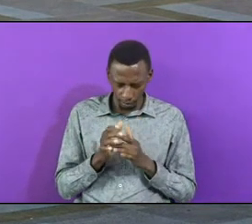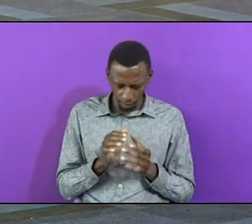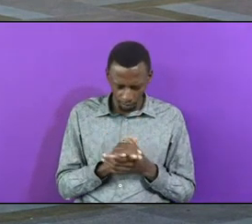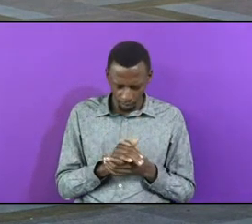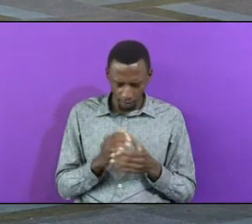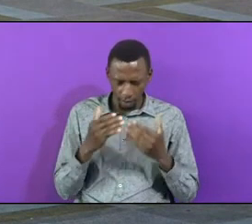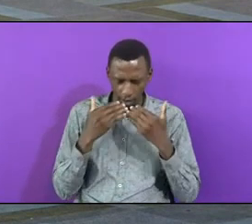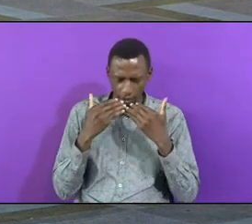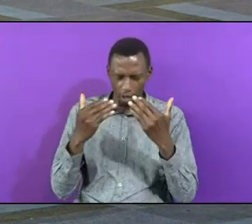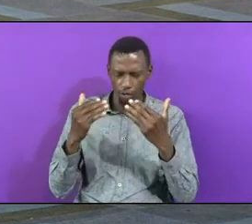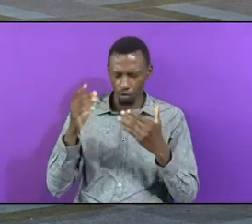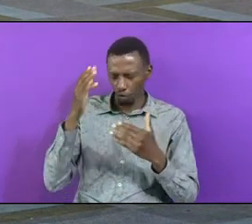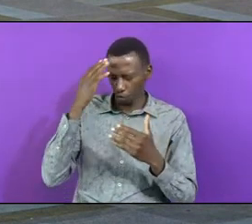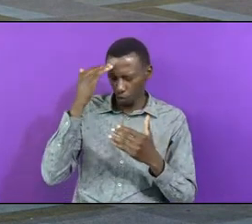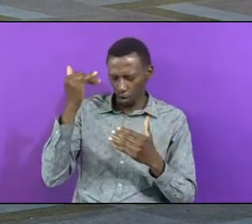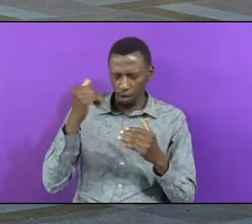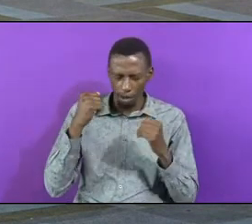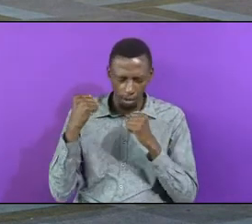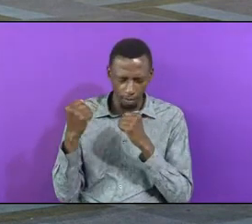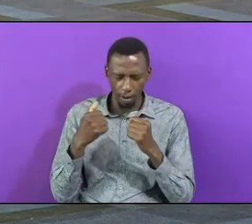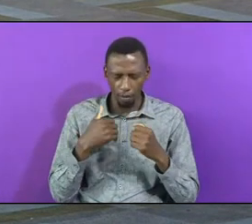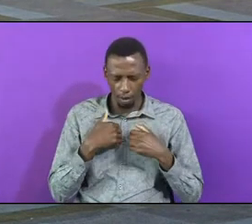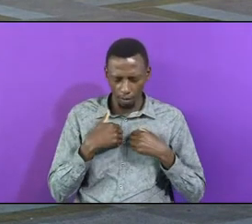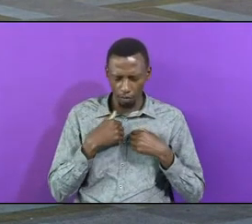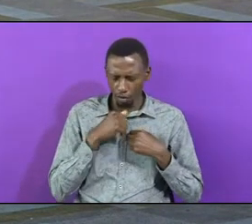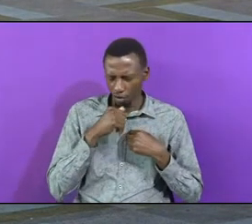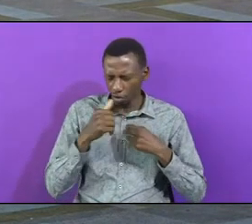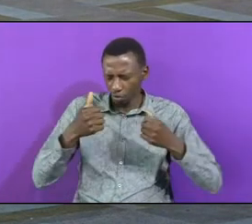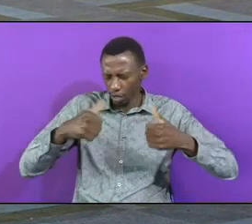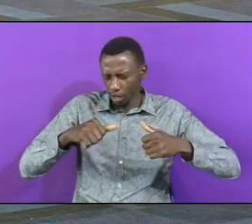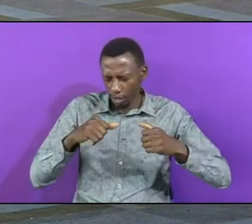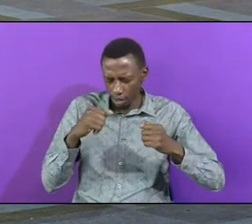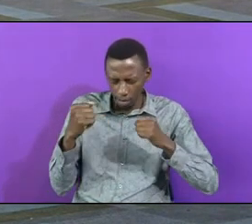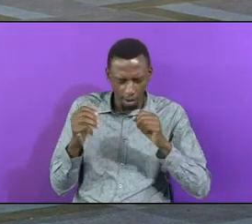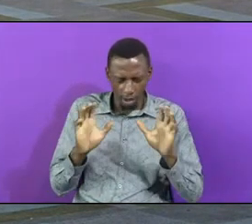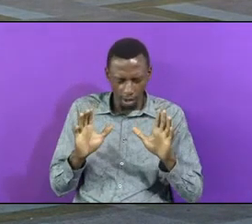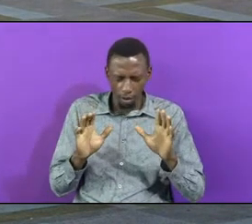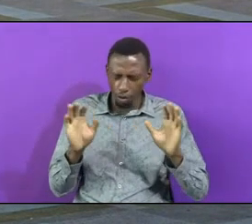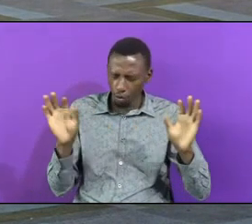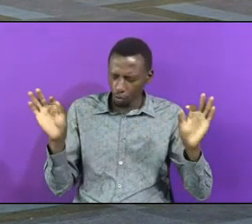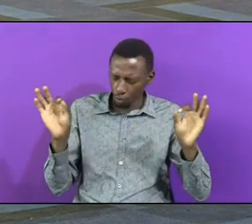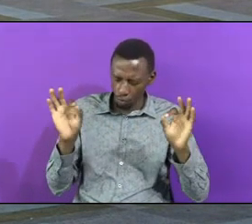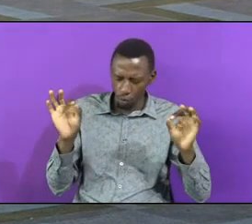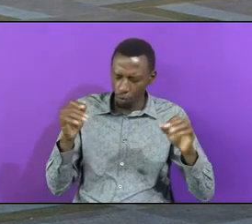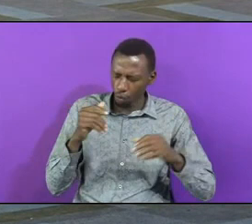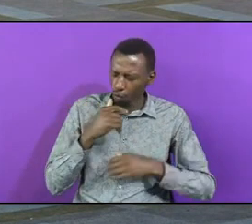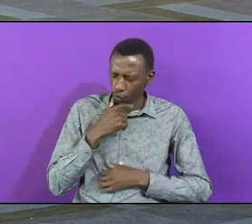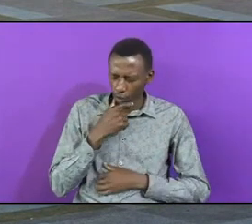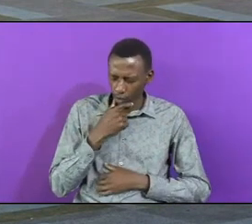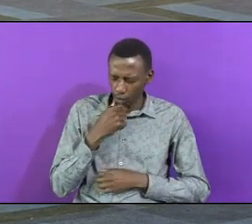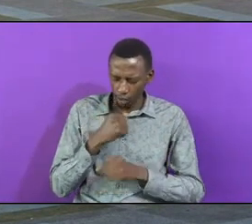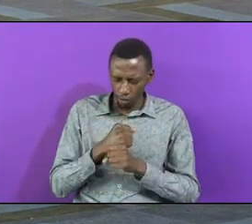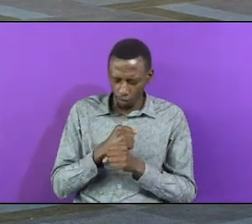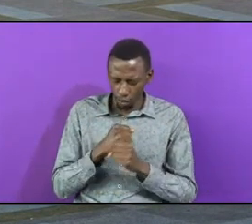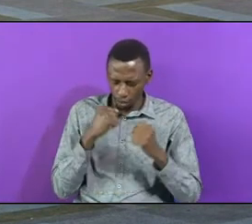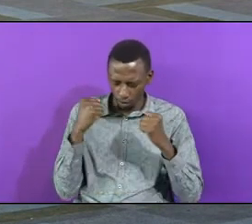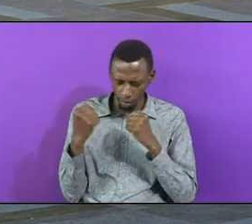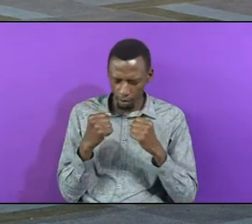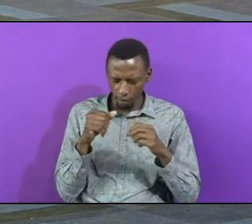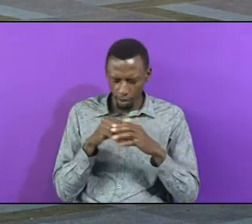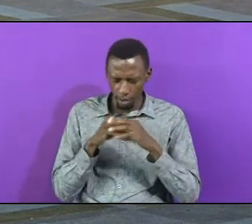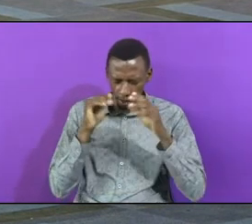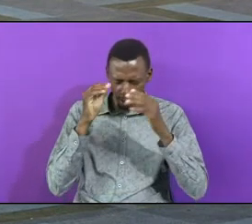that there is power It's not just another power But it's wonder-working power And it is in the blood of the Lamb